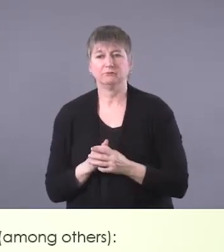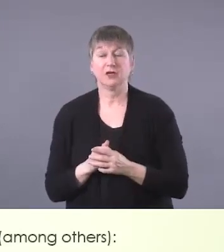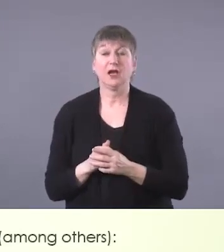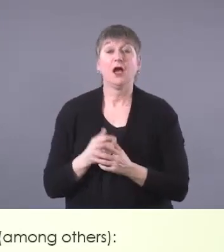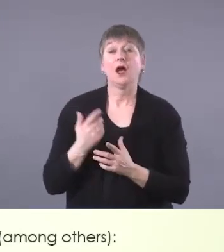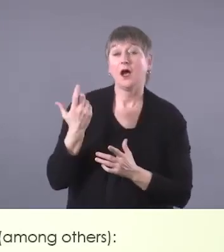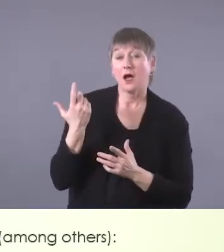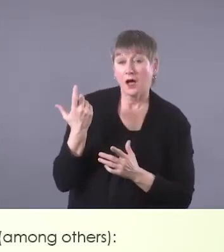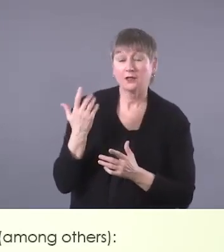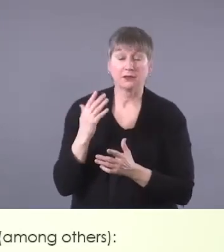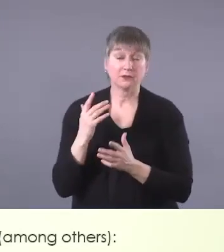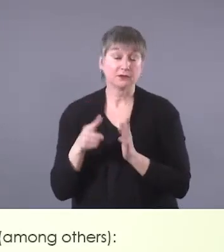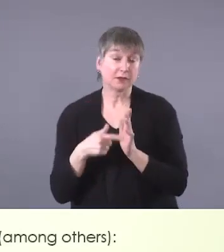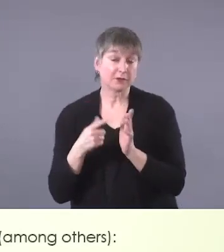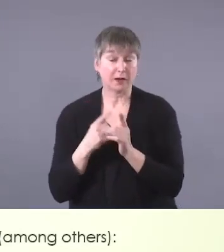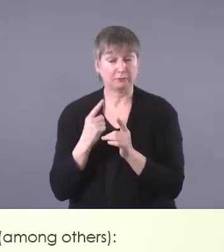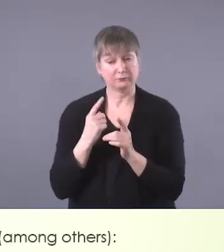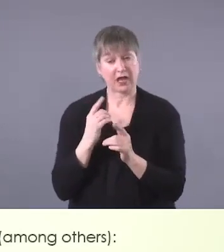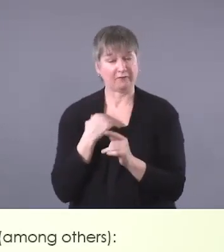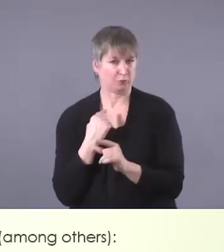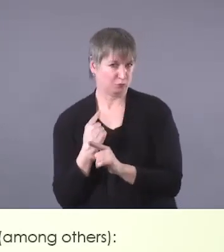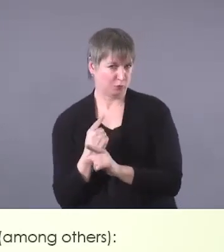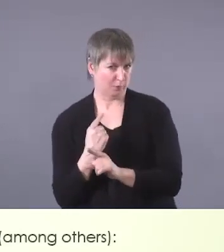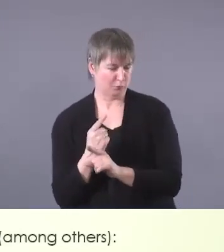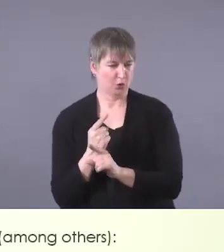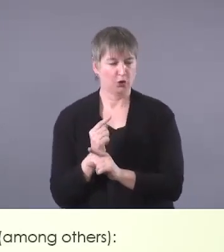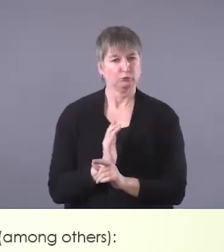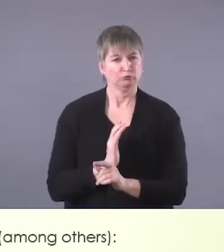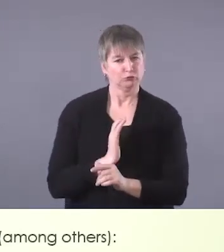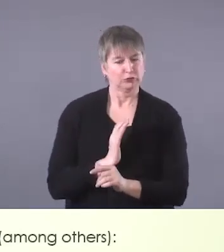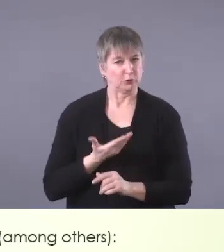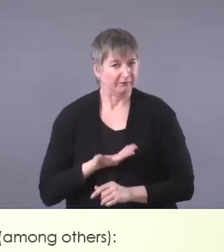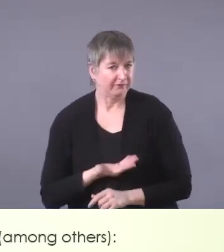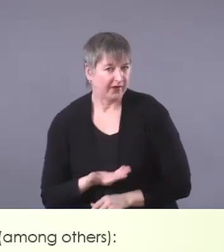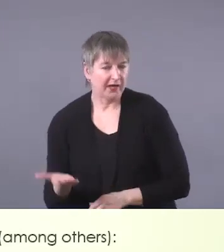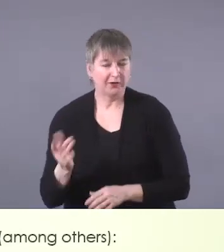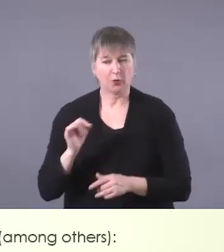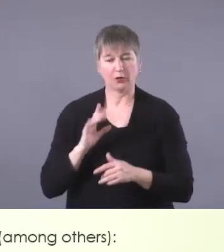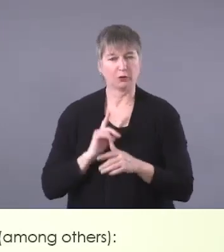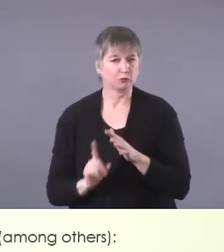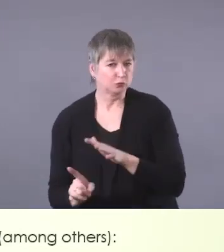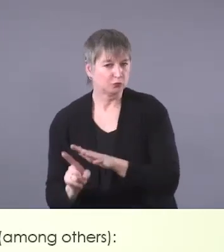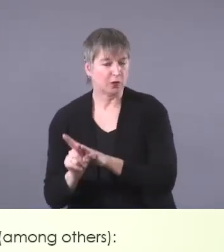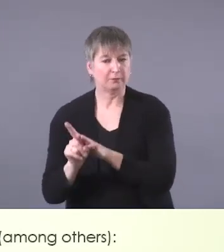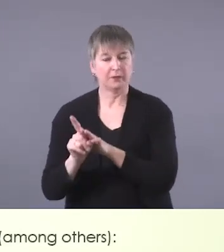protocol in how to interact at these events or how to show up at the events,